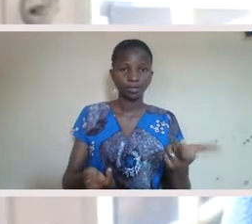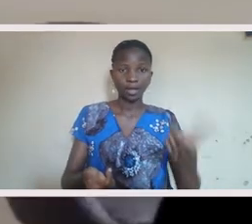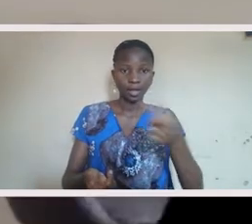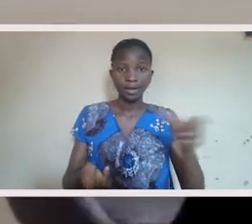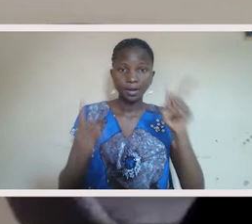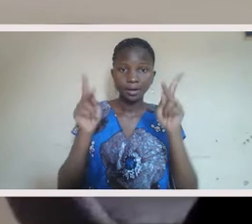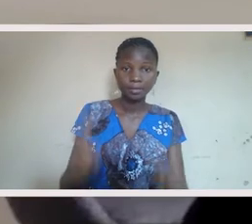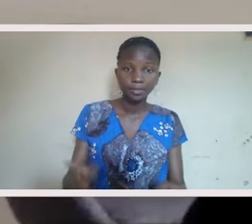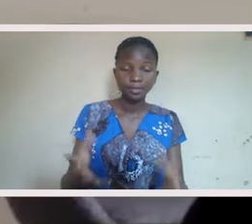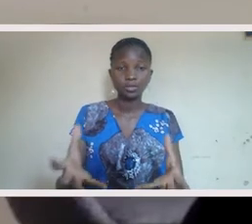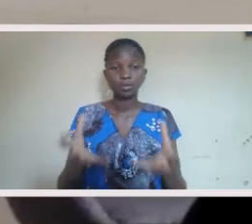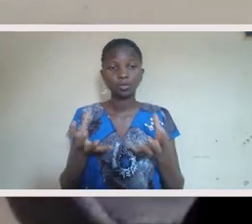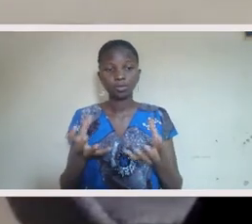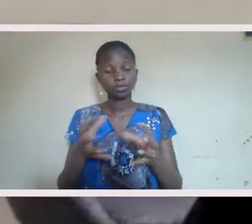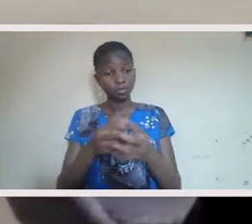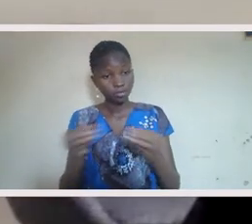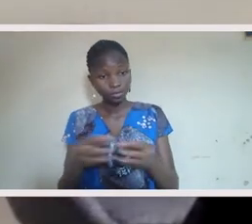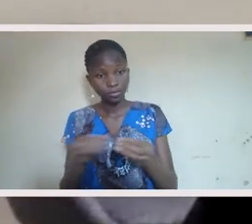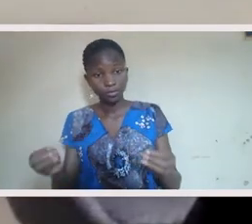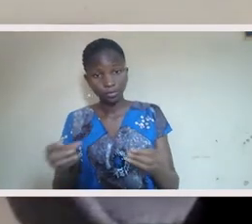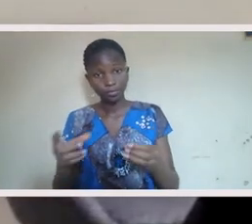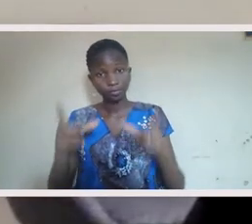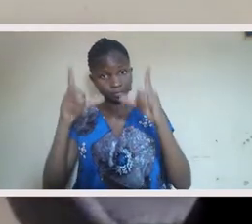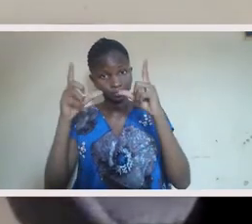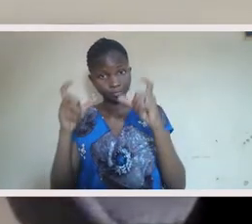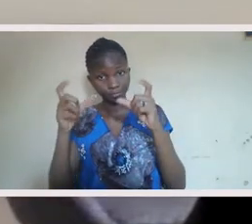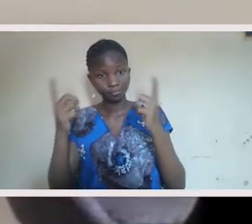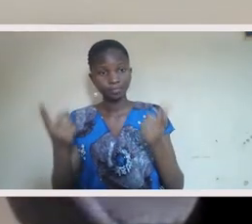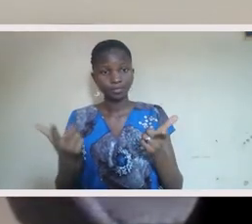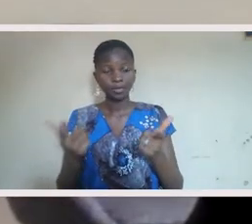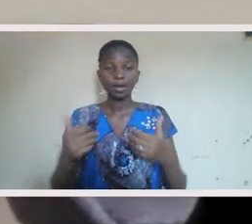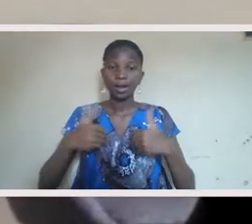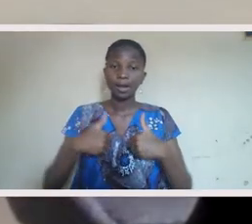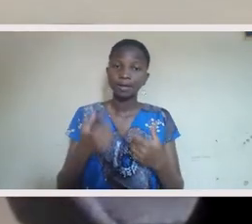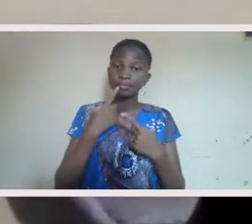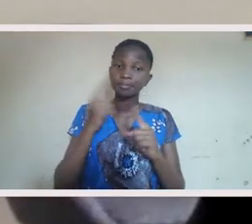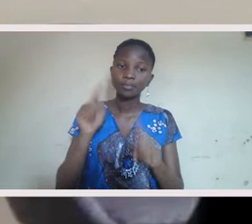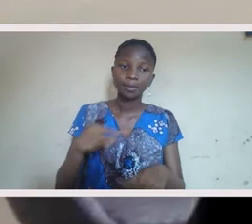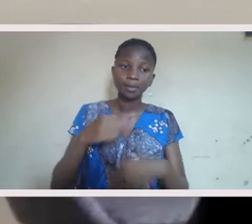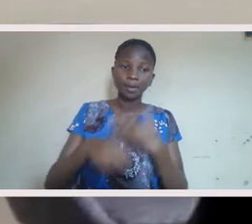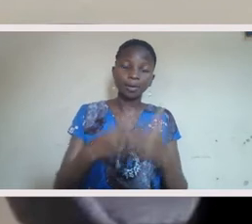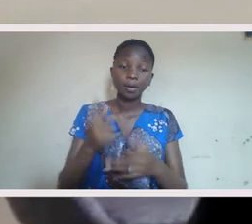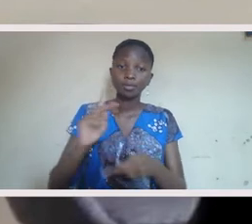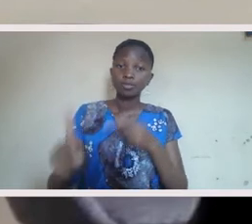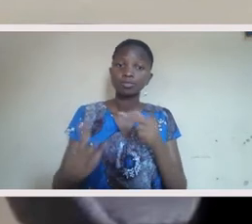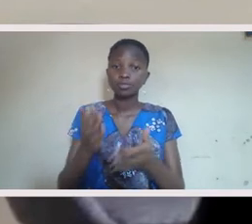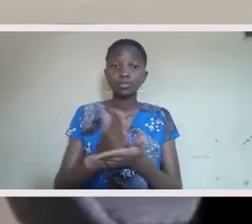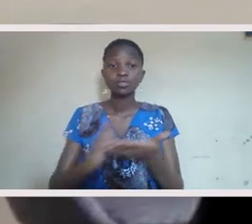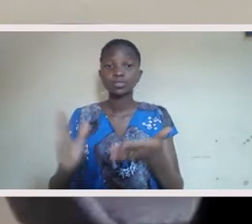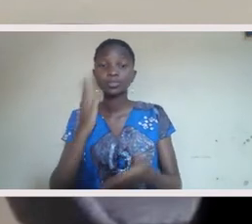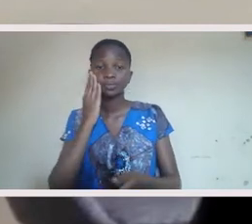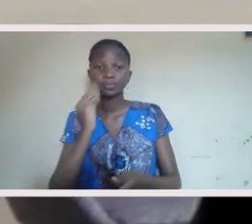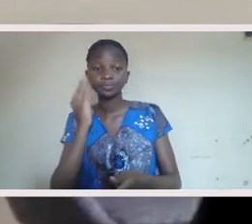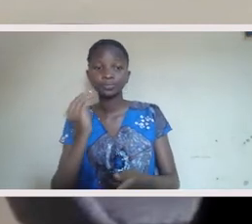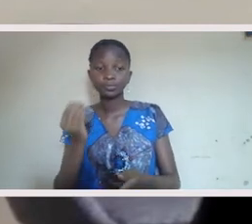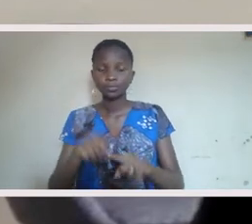If there's anyone who feels called to speak on camera, that's great. We've had some really incredible, um, comments and people sharing